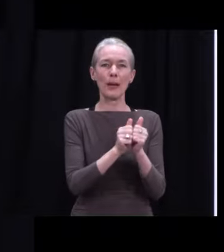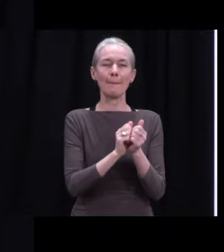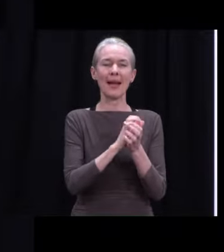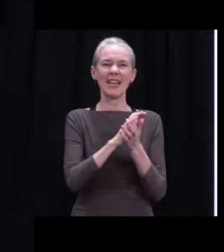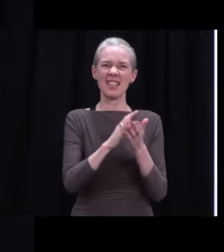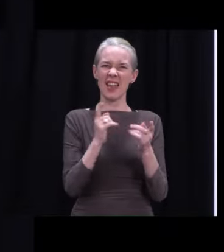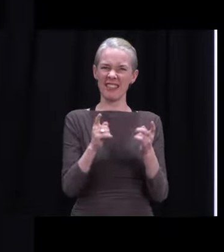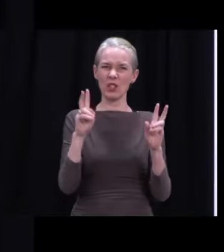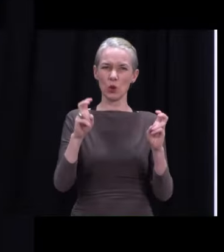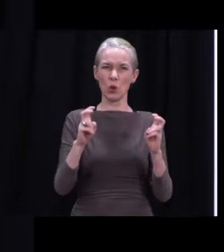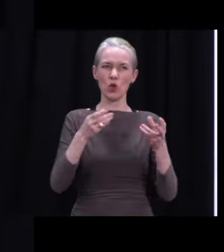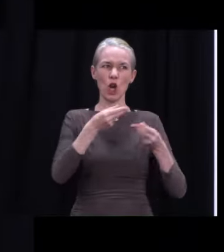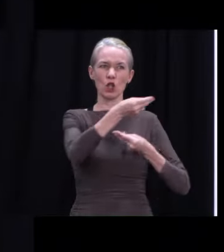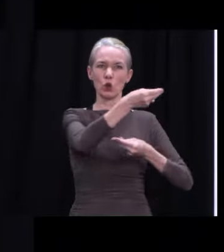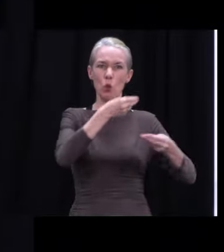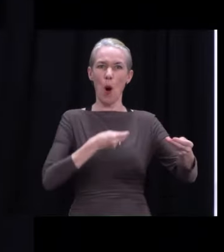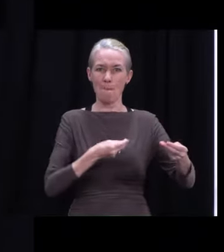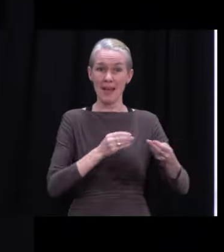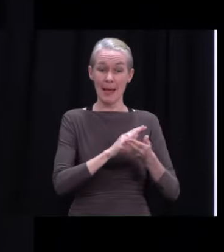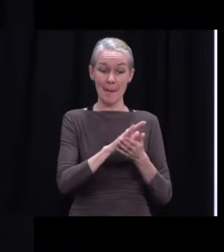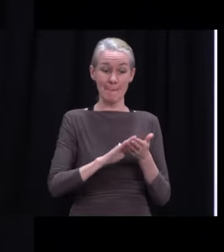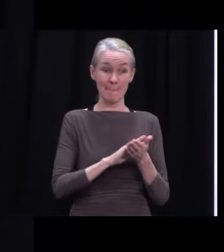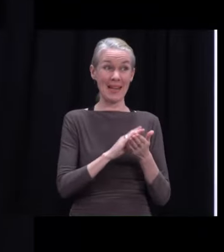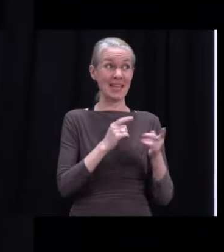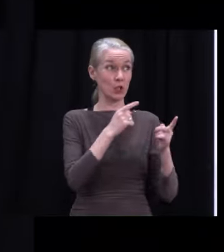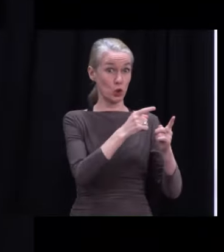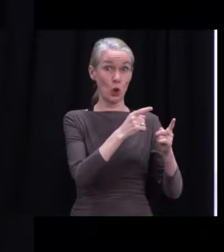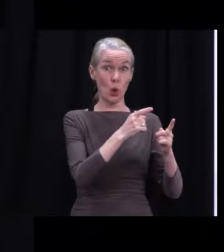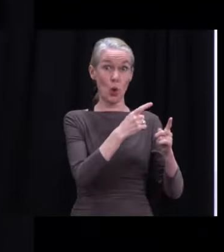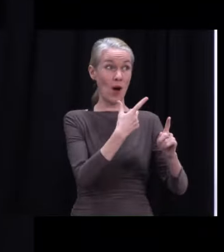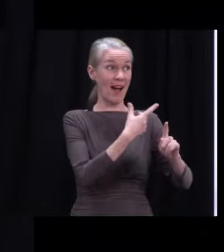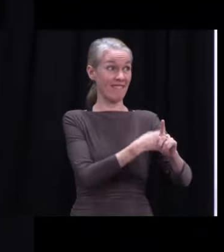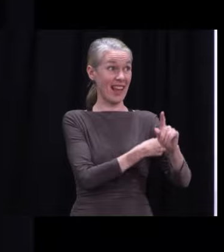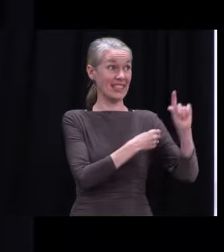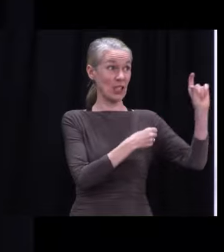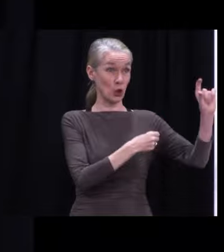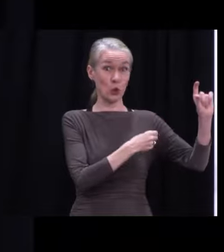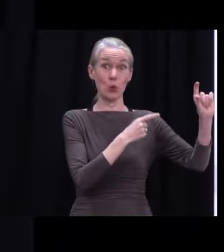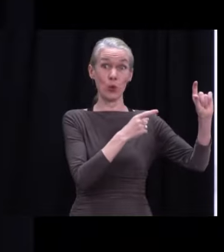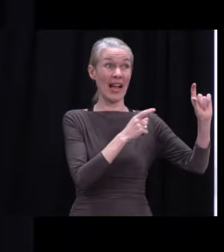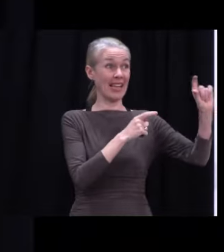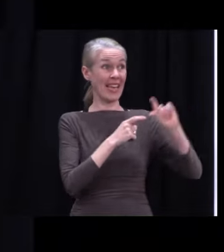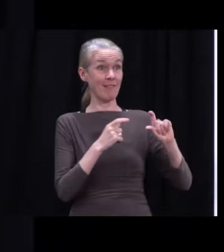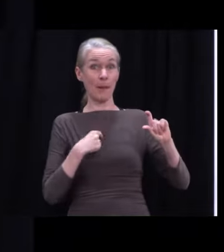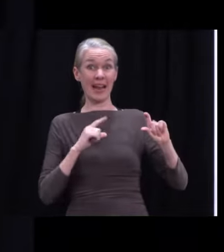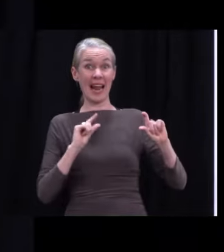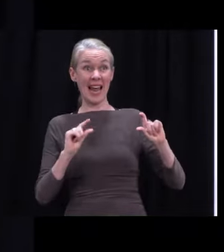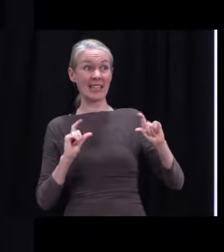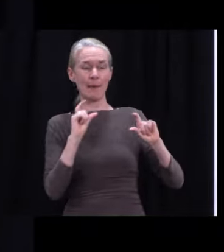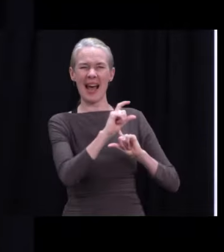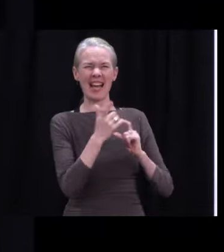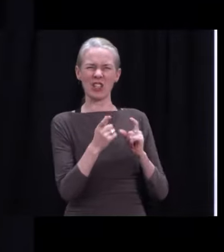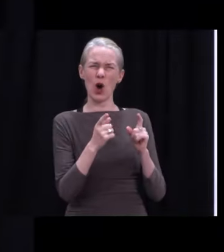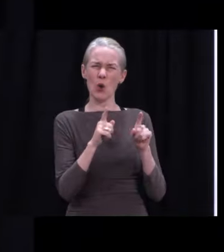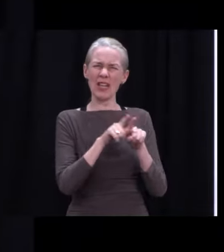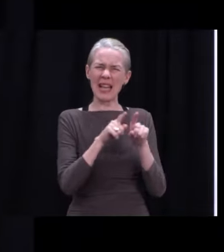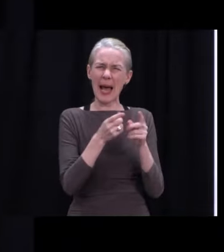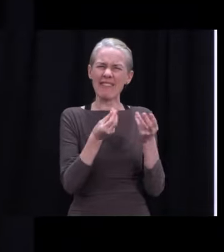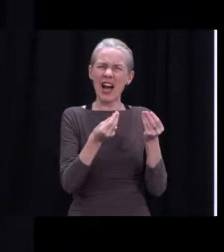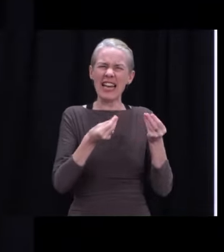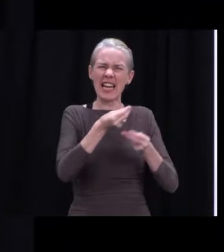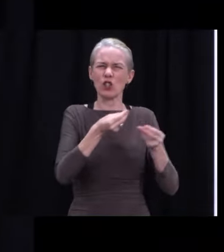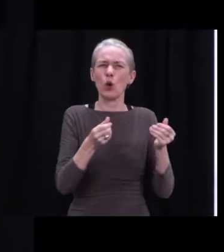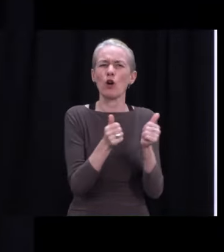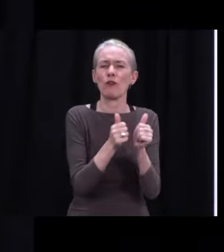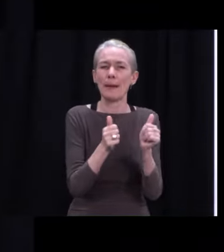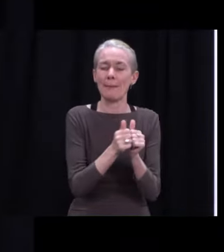as a simple swap of vaccines. One country purchases and then the other country purchases back. Can you tell us if money is changing hands? Is the government